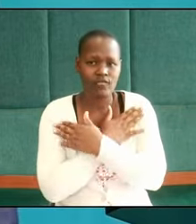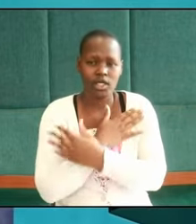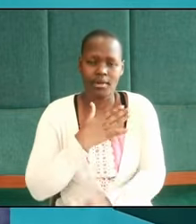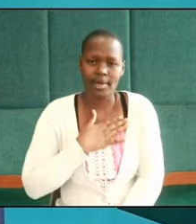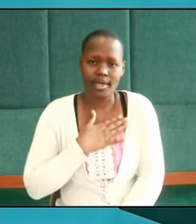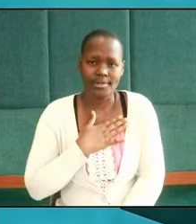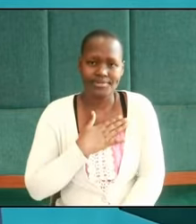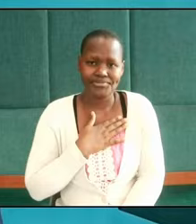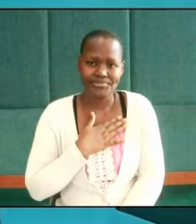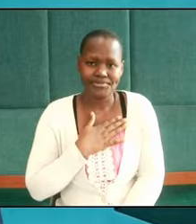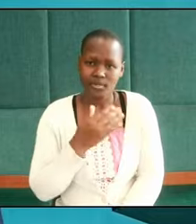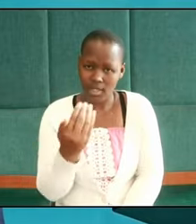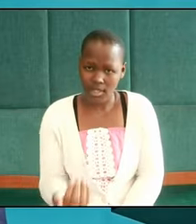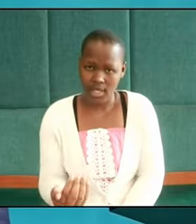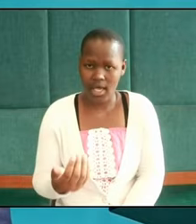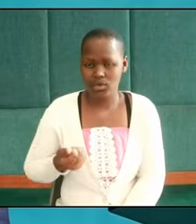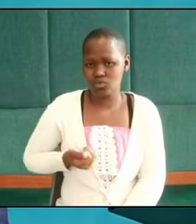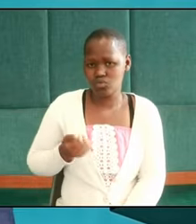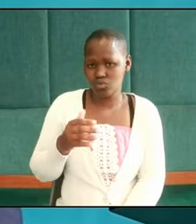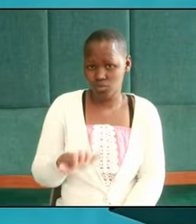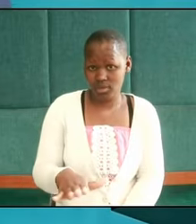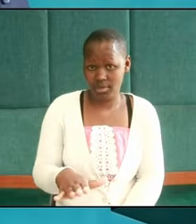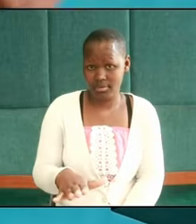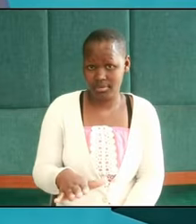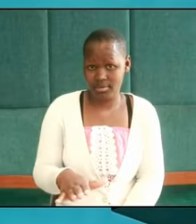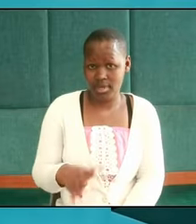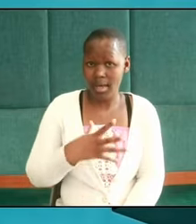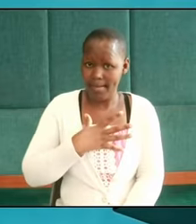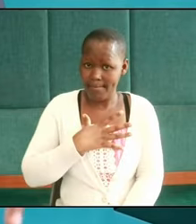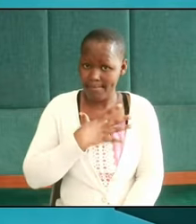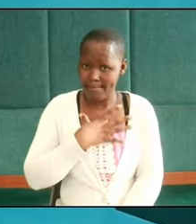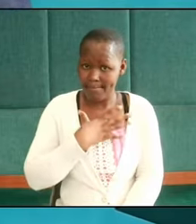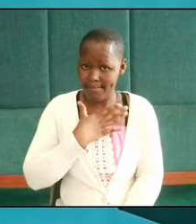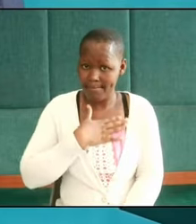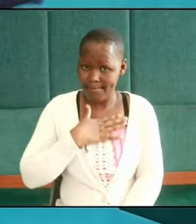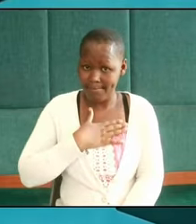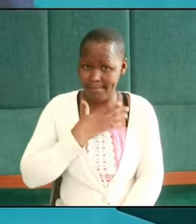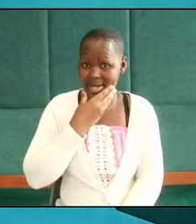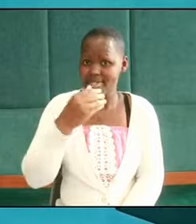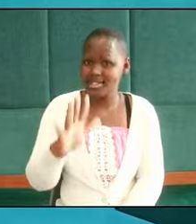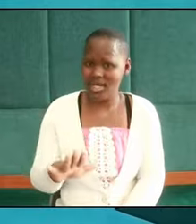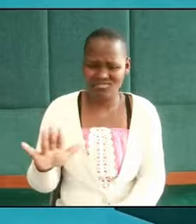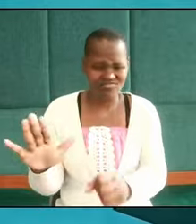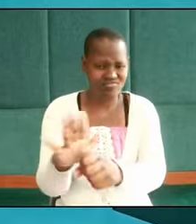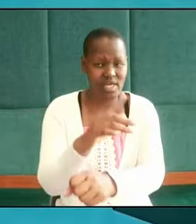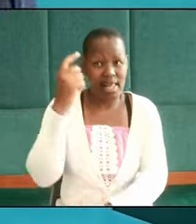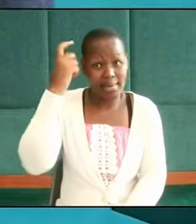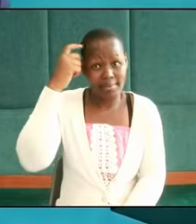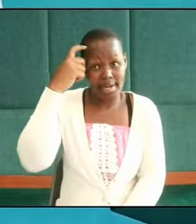my young daughter my son fill your mind